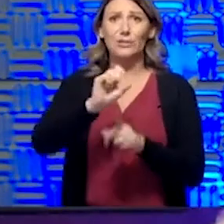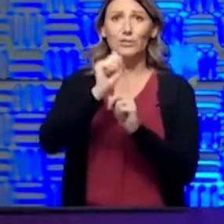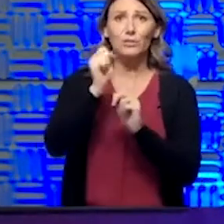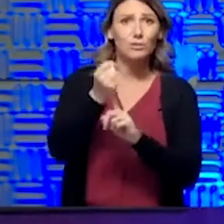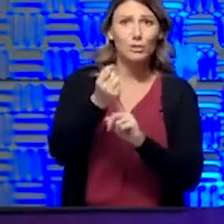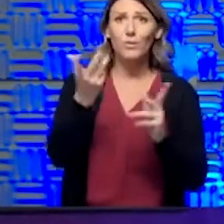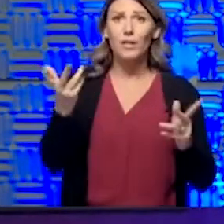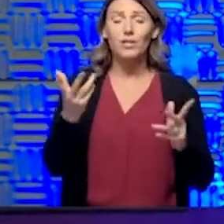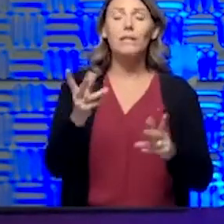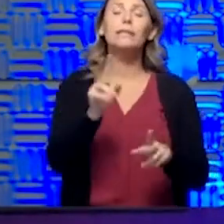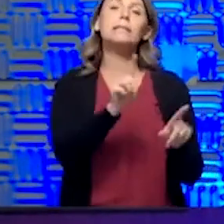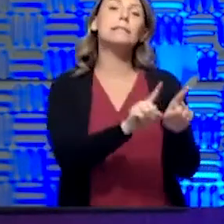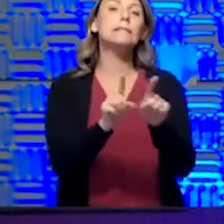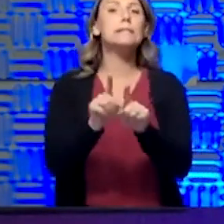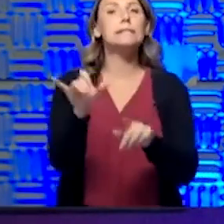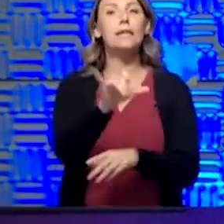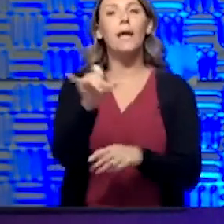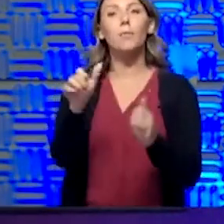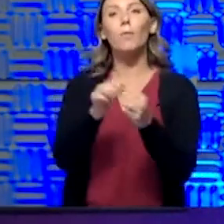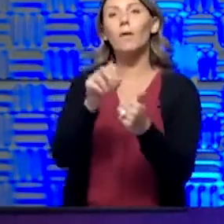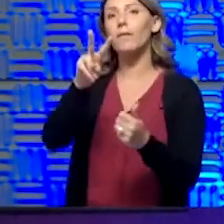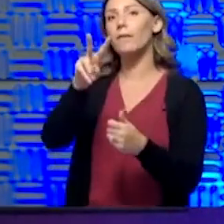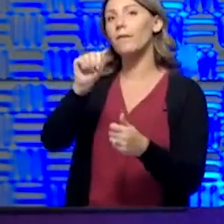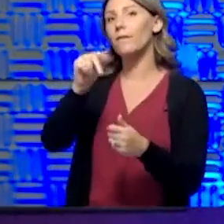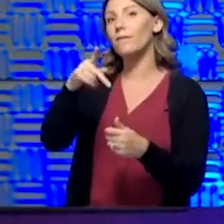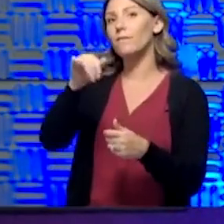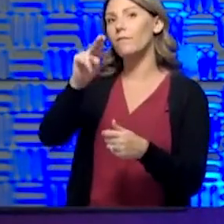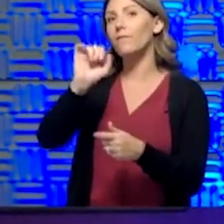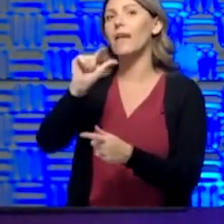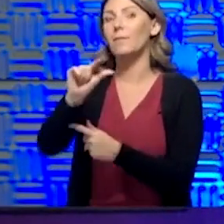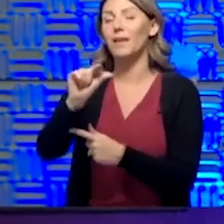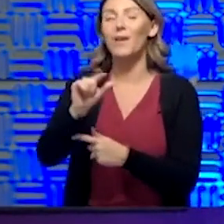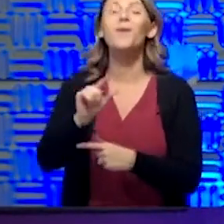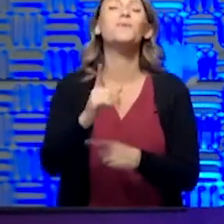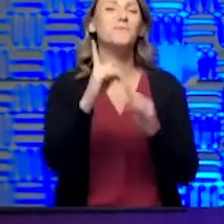same story. Yeah, vaping, yeah. Next questions. We'll have one more.